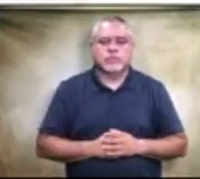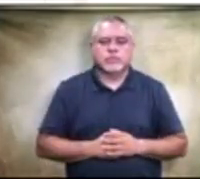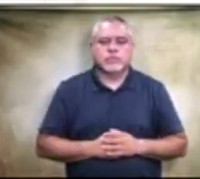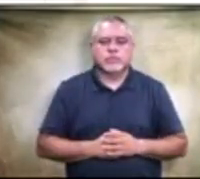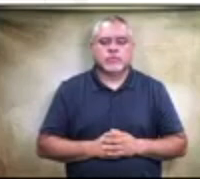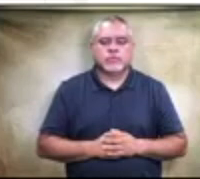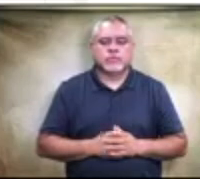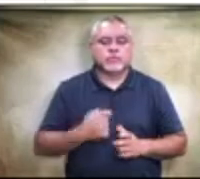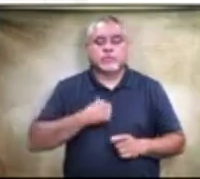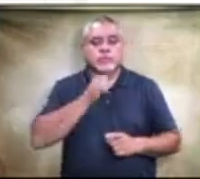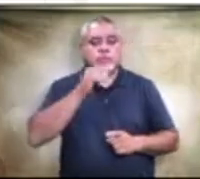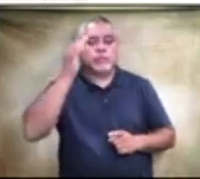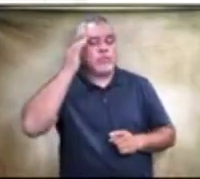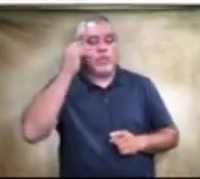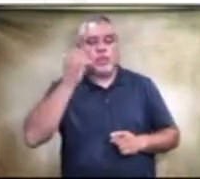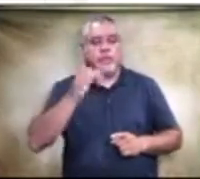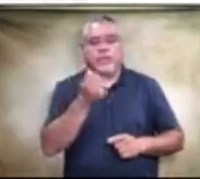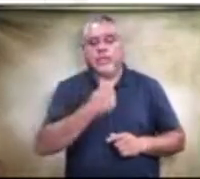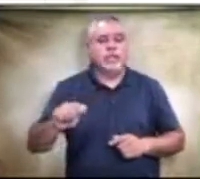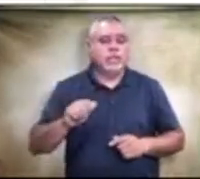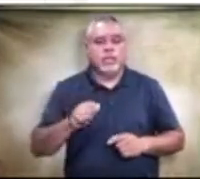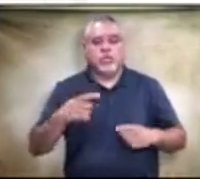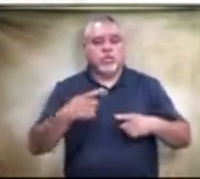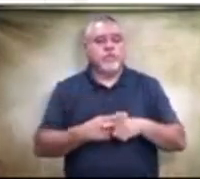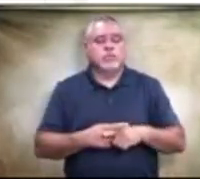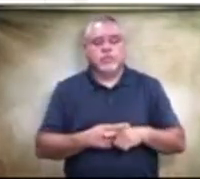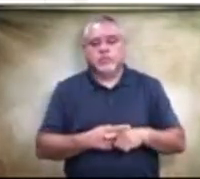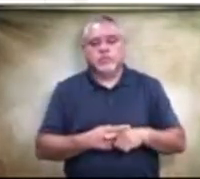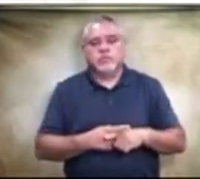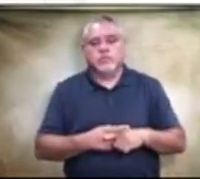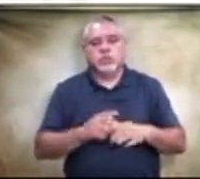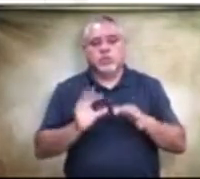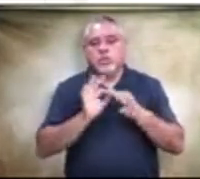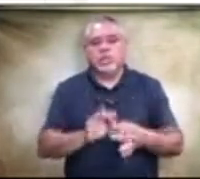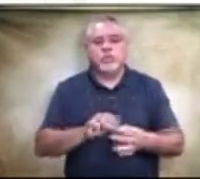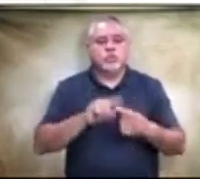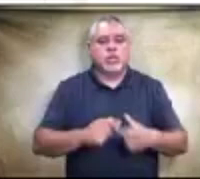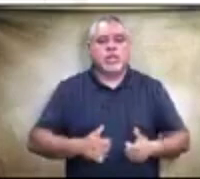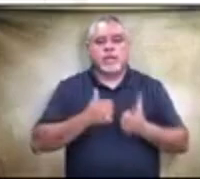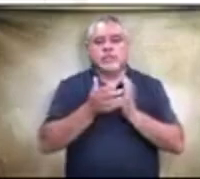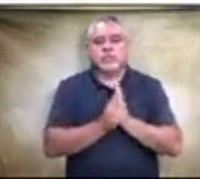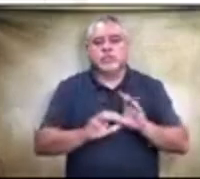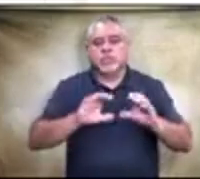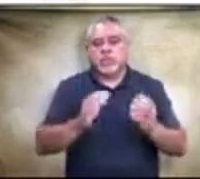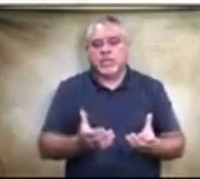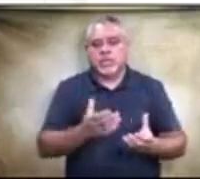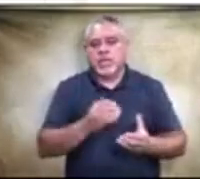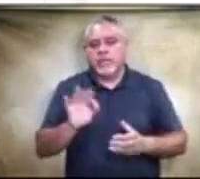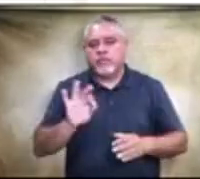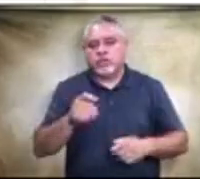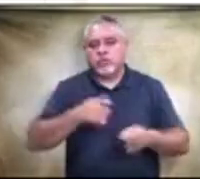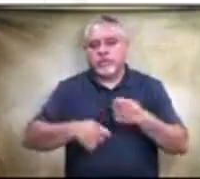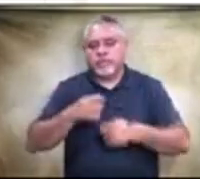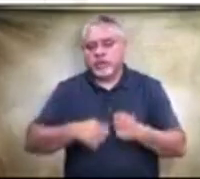I'm not aware of any conflicts that relate to a life skills class and a furniture refresh, but that's definitely